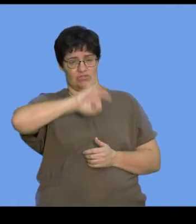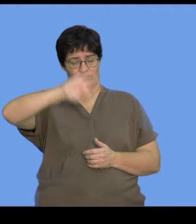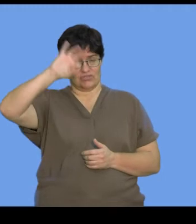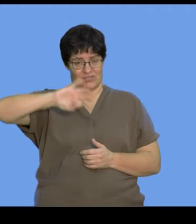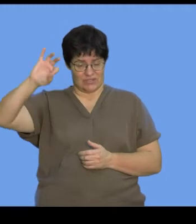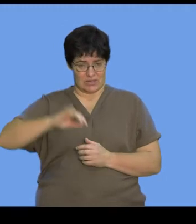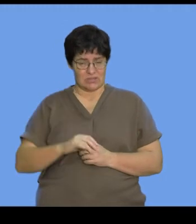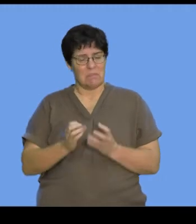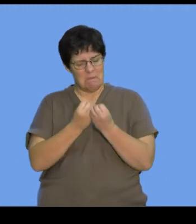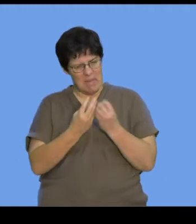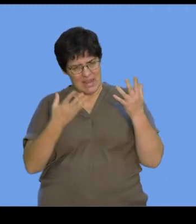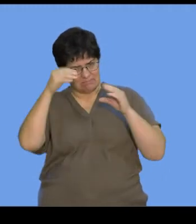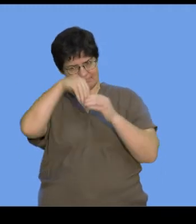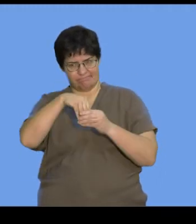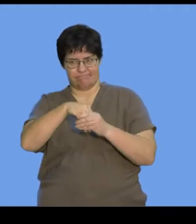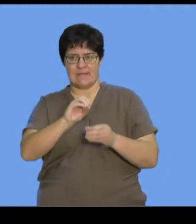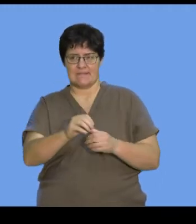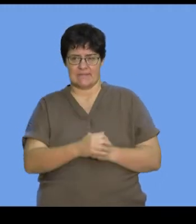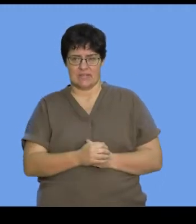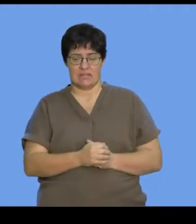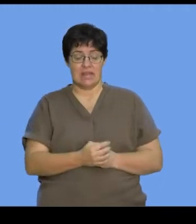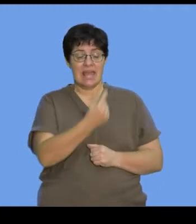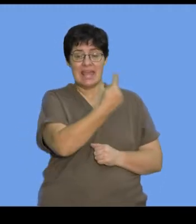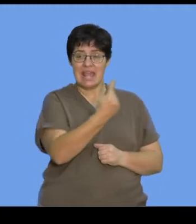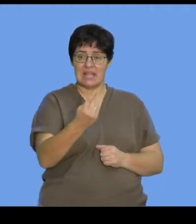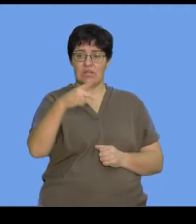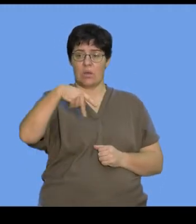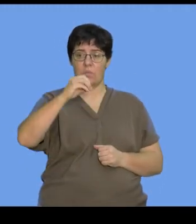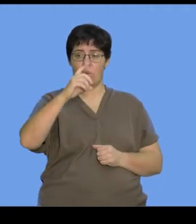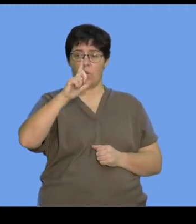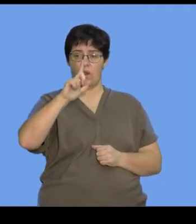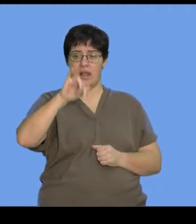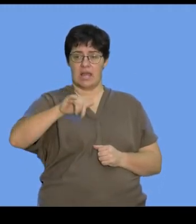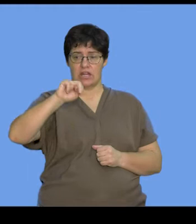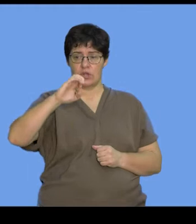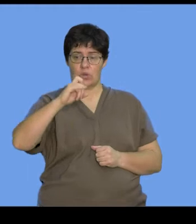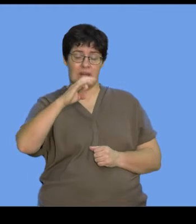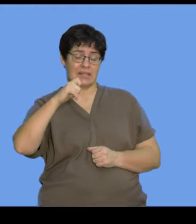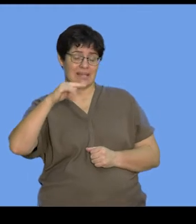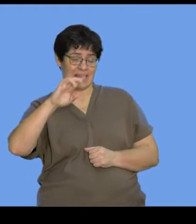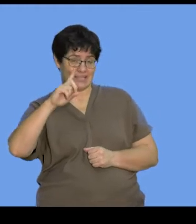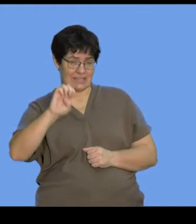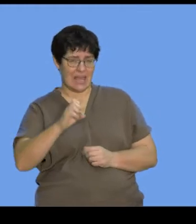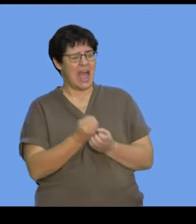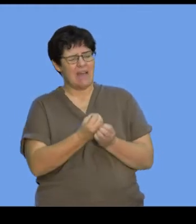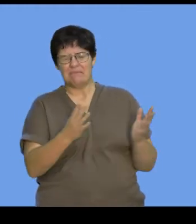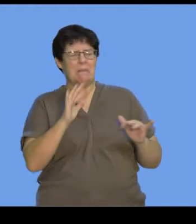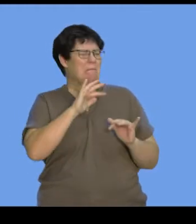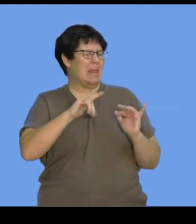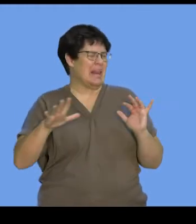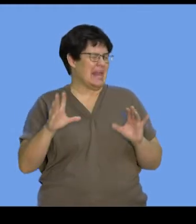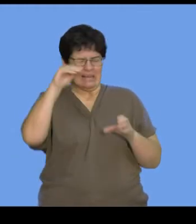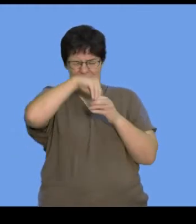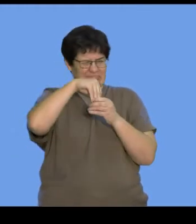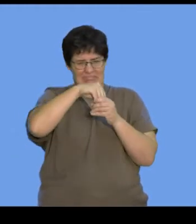many nucleotides. Each polynucleotide chain may contain millions of nucleotide units. So, this